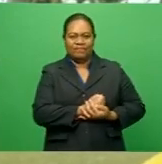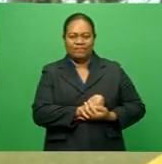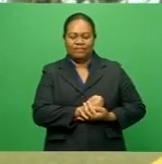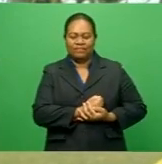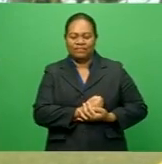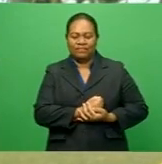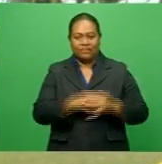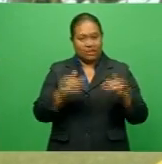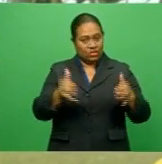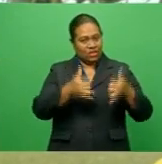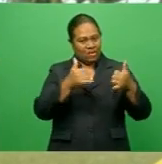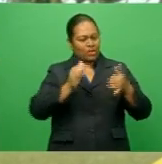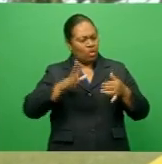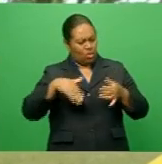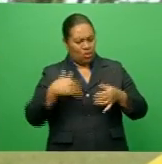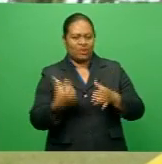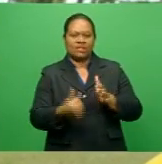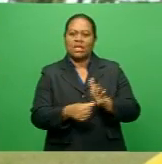always hard.